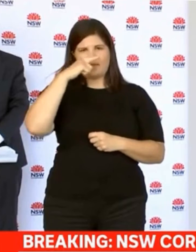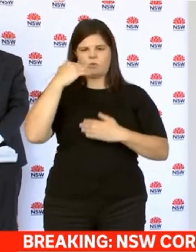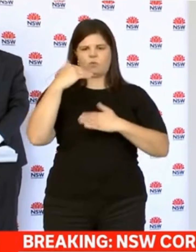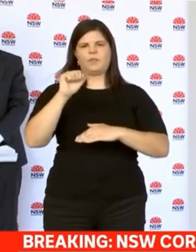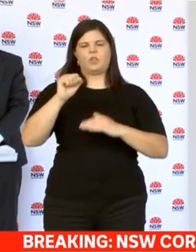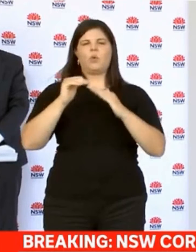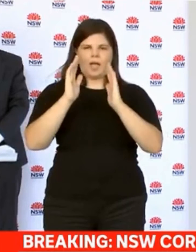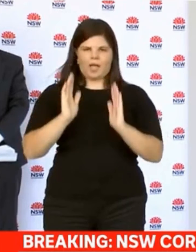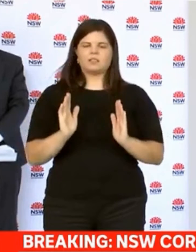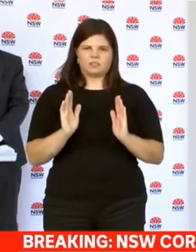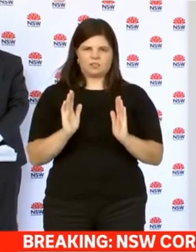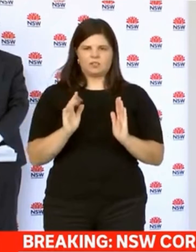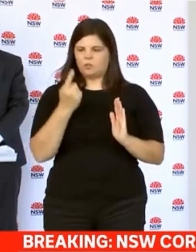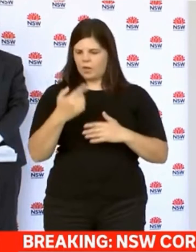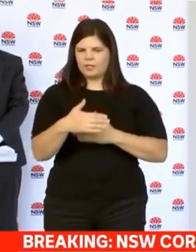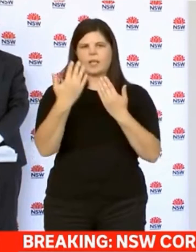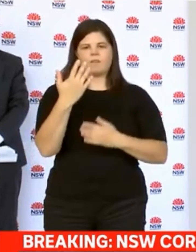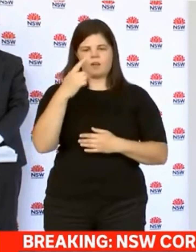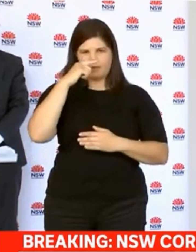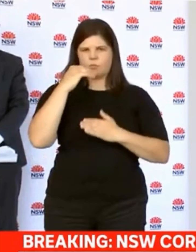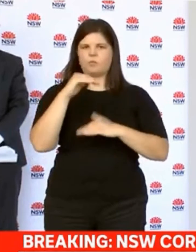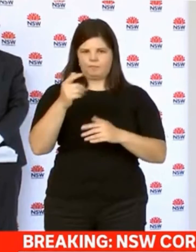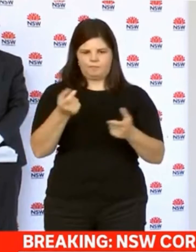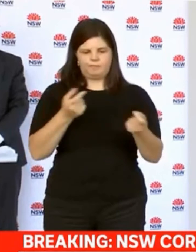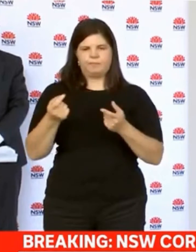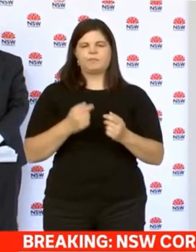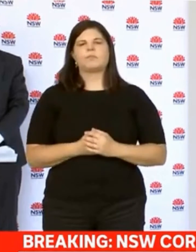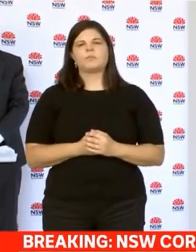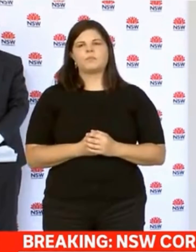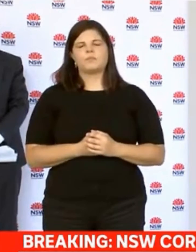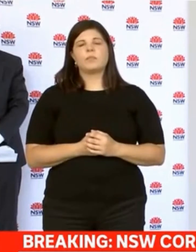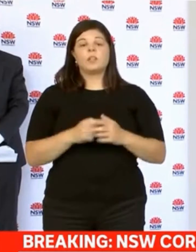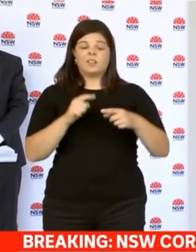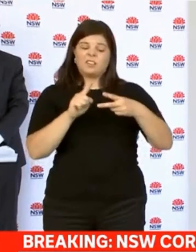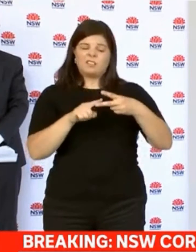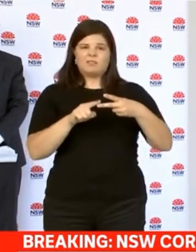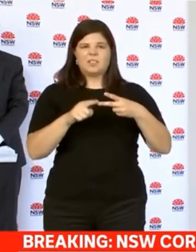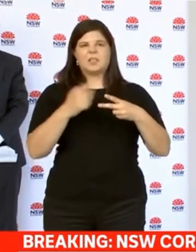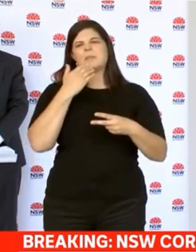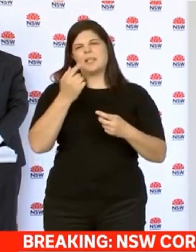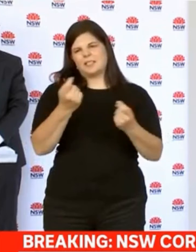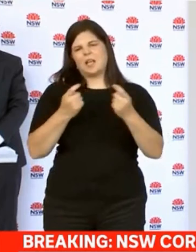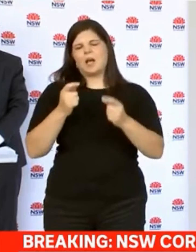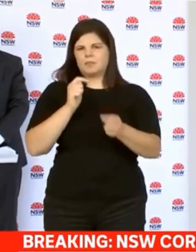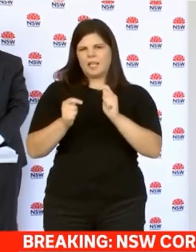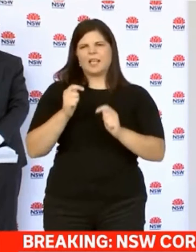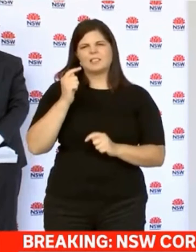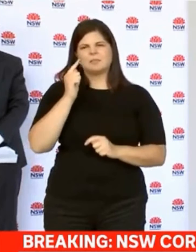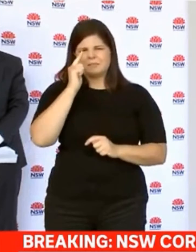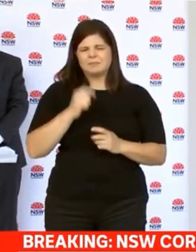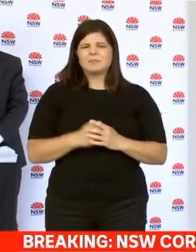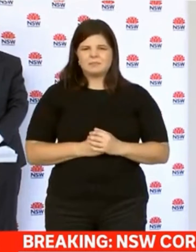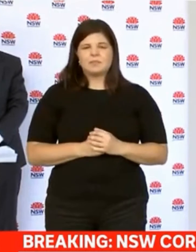people into your household on any given day. And of course, the other strong message for today is please keep up those rates of testing.